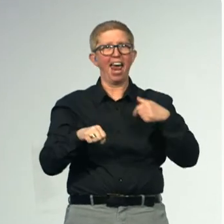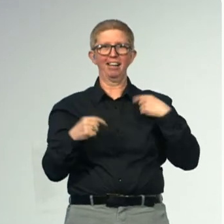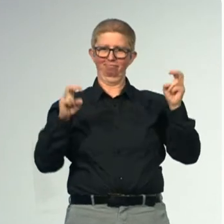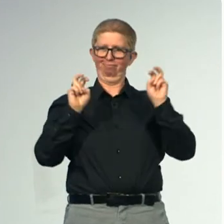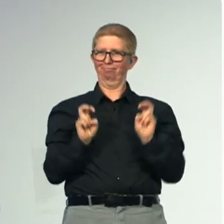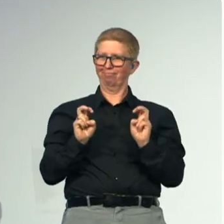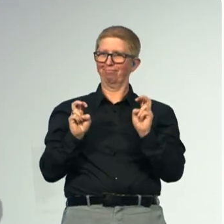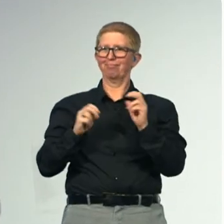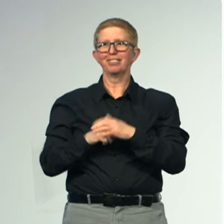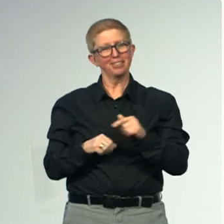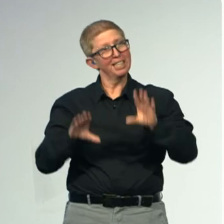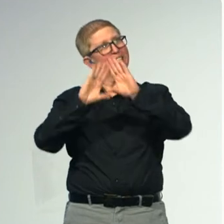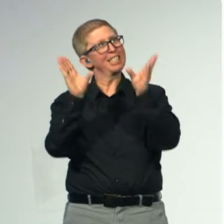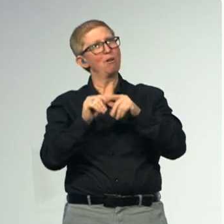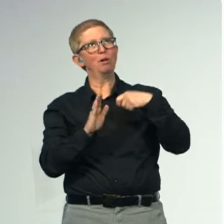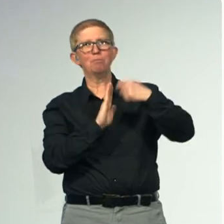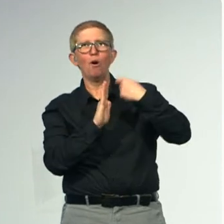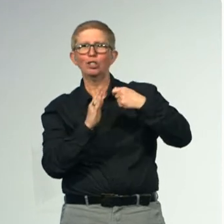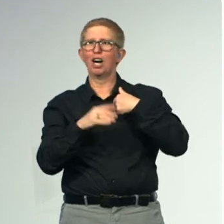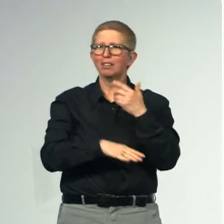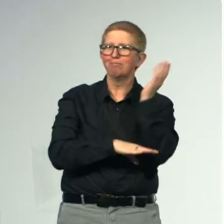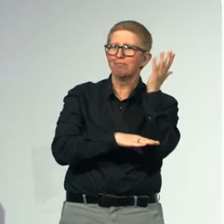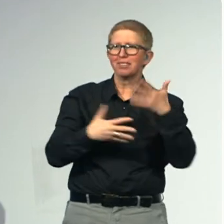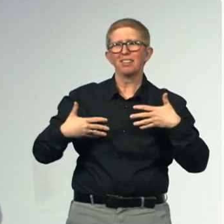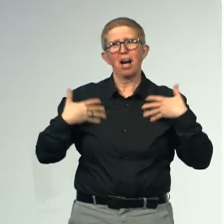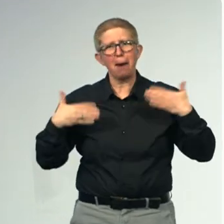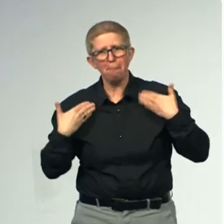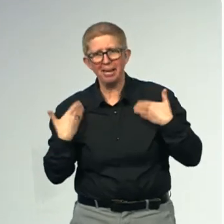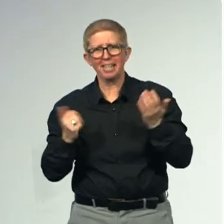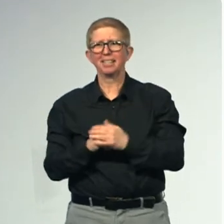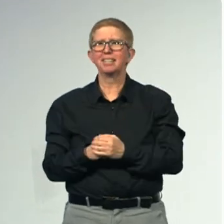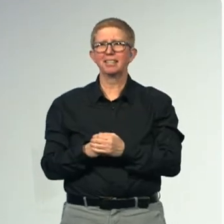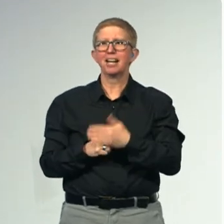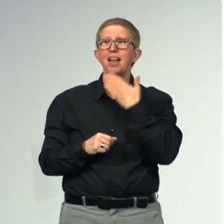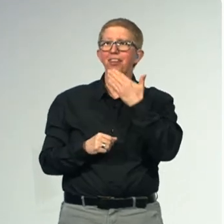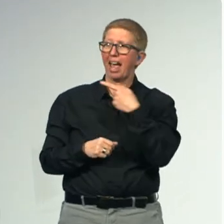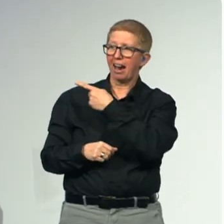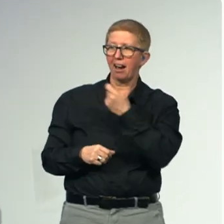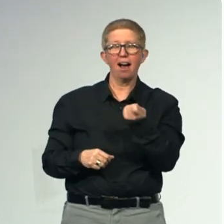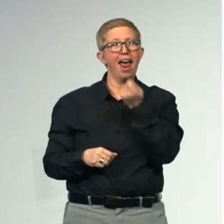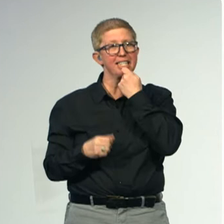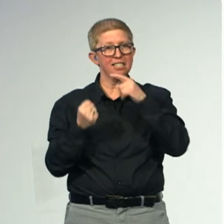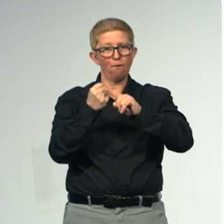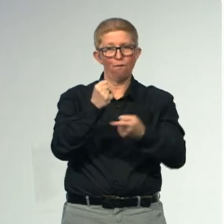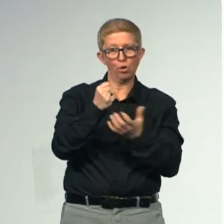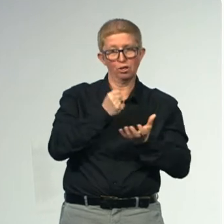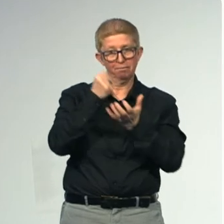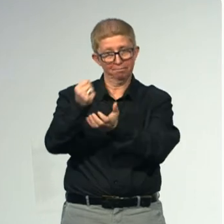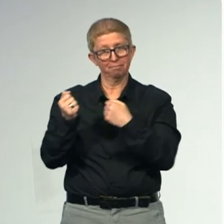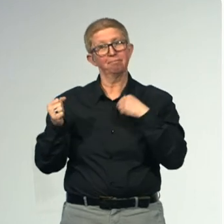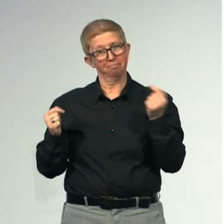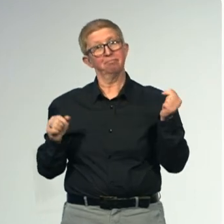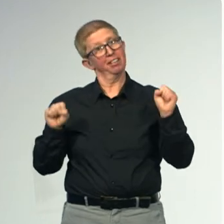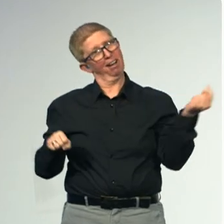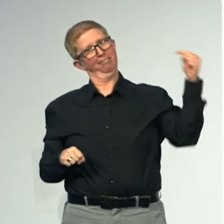the Essel Foundation profoundly for the opportunity to say a few words to all of you at the opening of this important